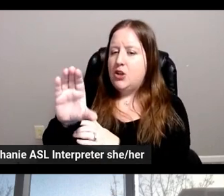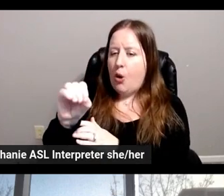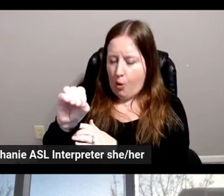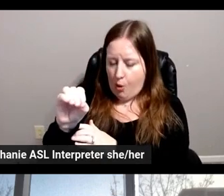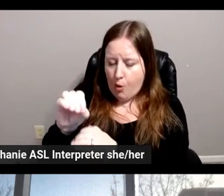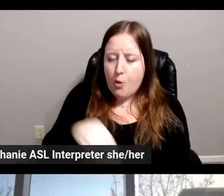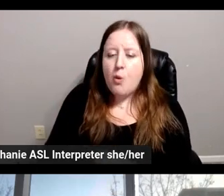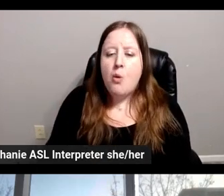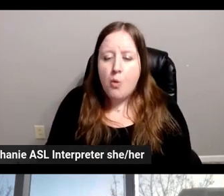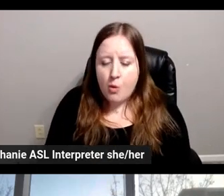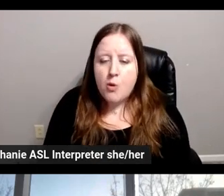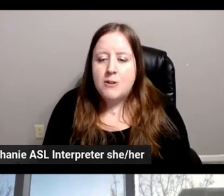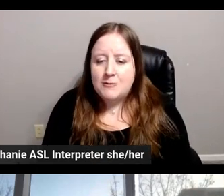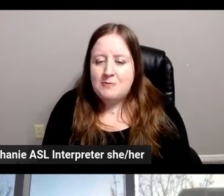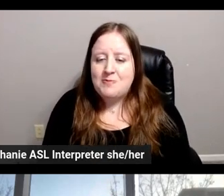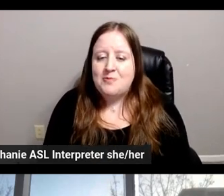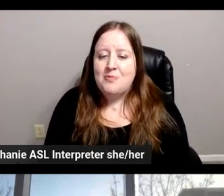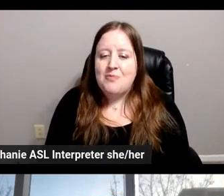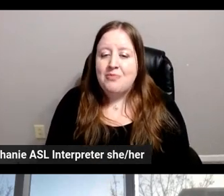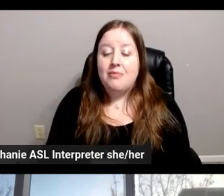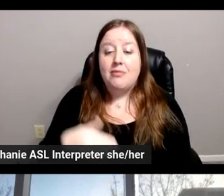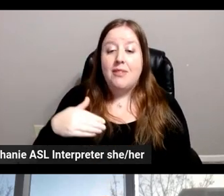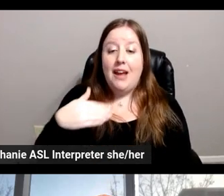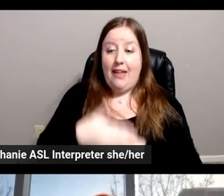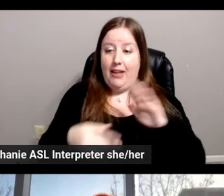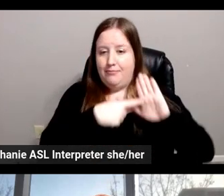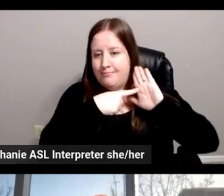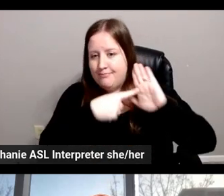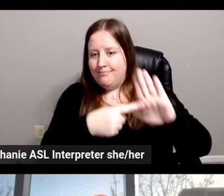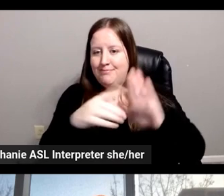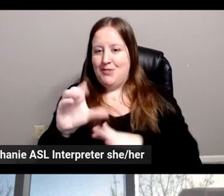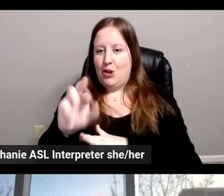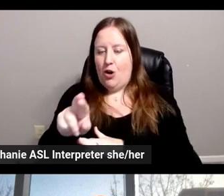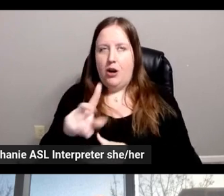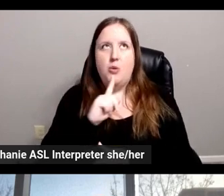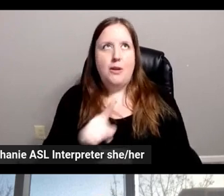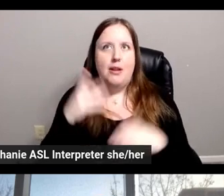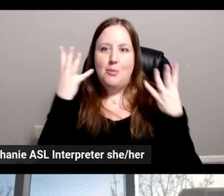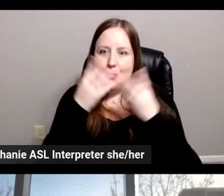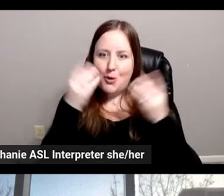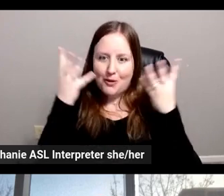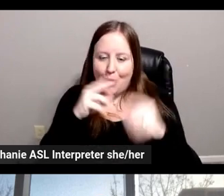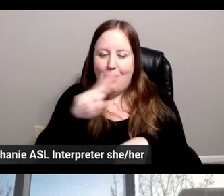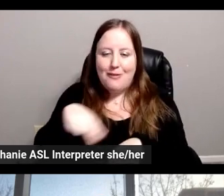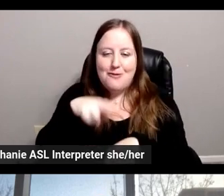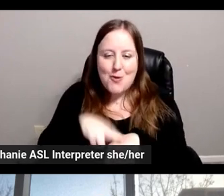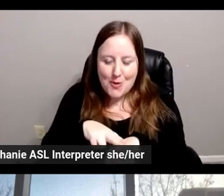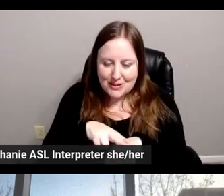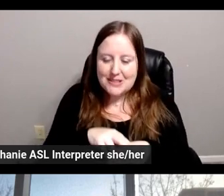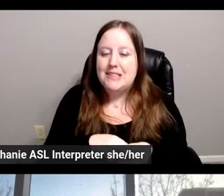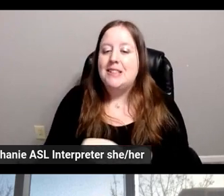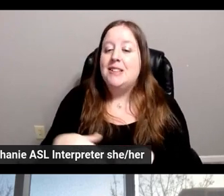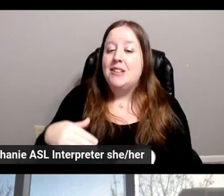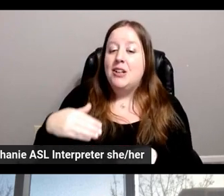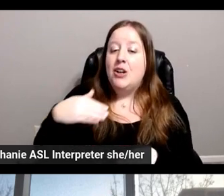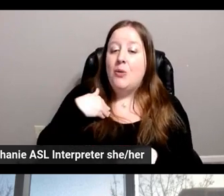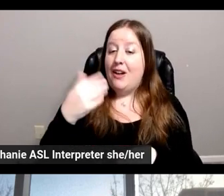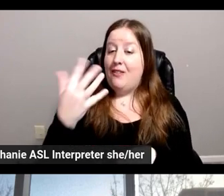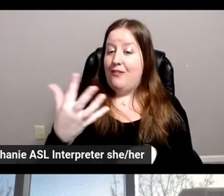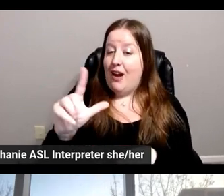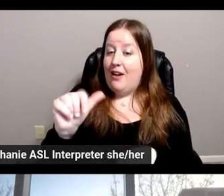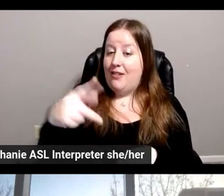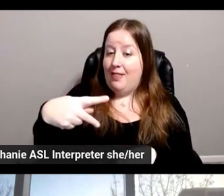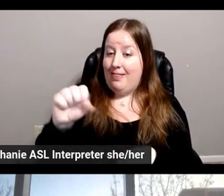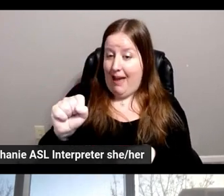And then, of course, there were the reveal of the car, which was beautiful, of course. And then we had five laps where the two